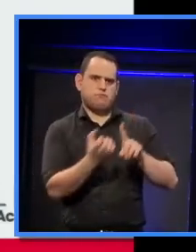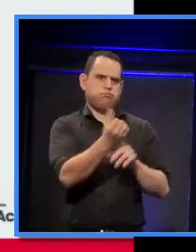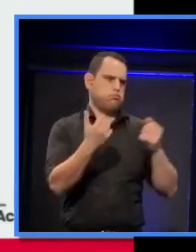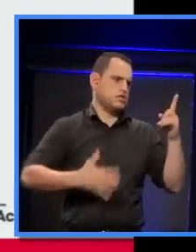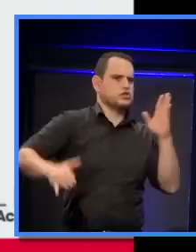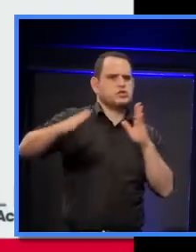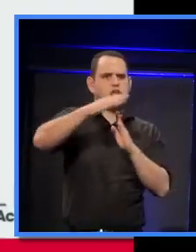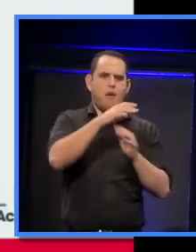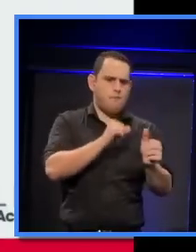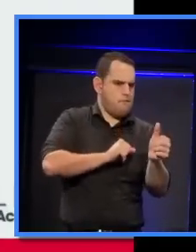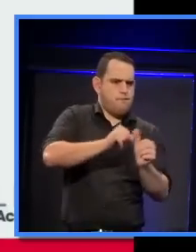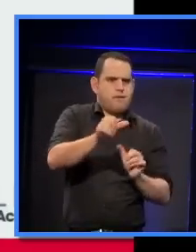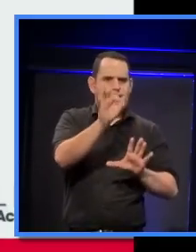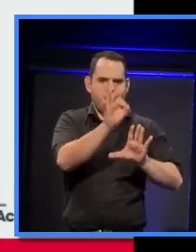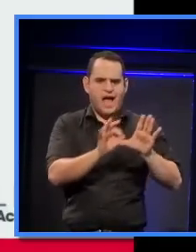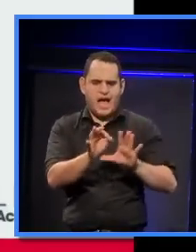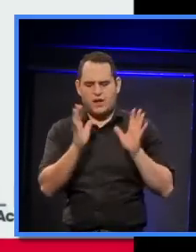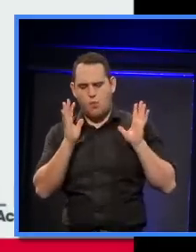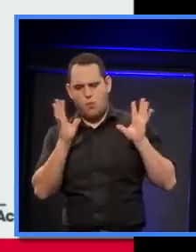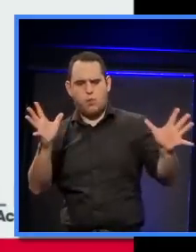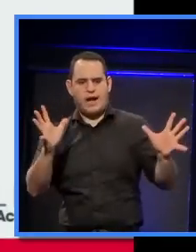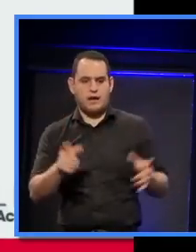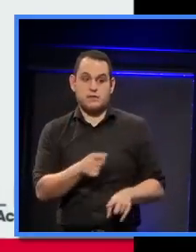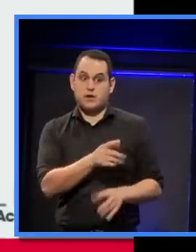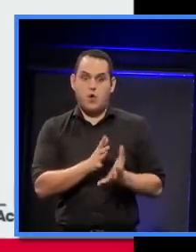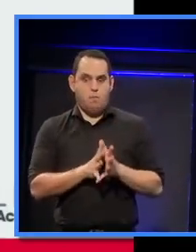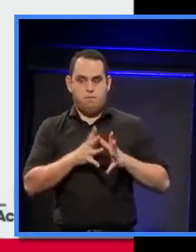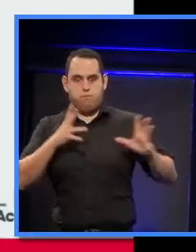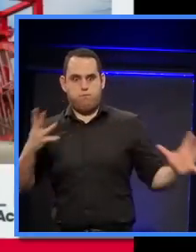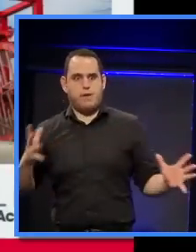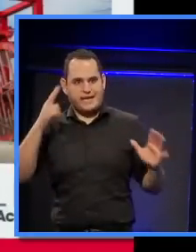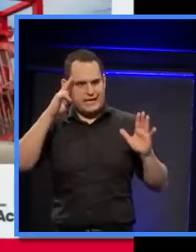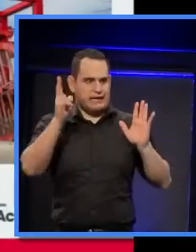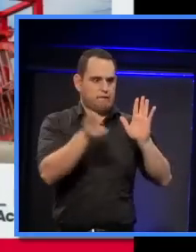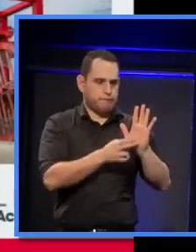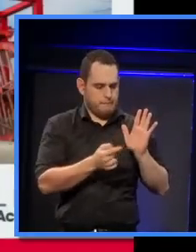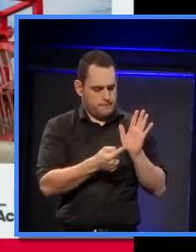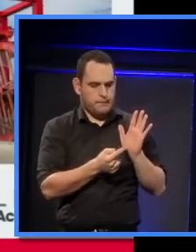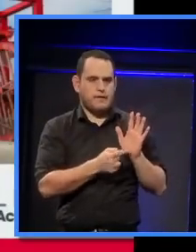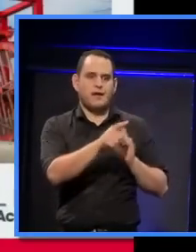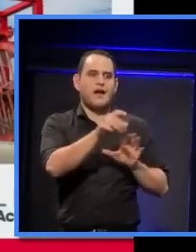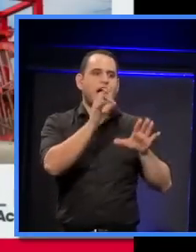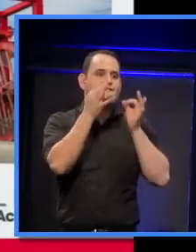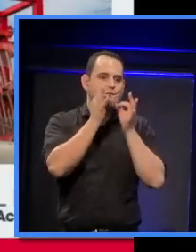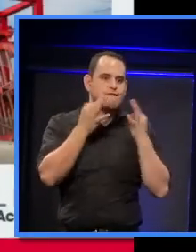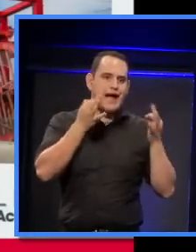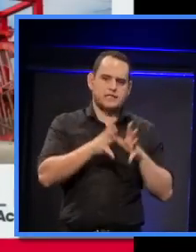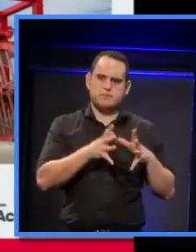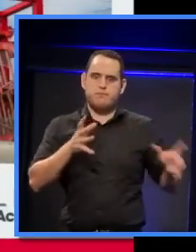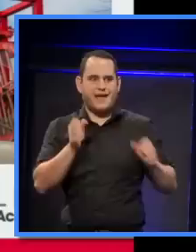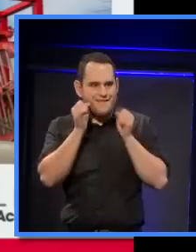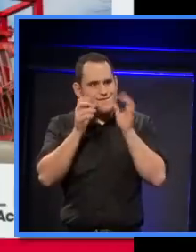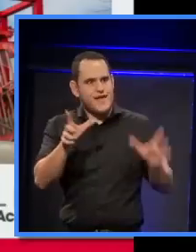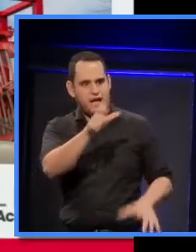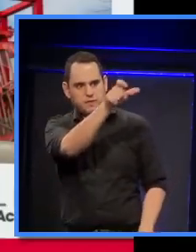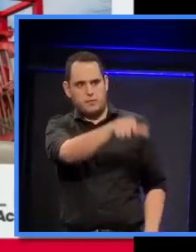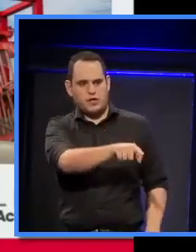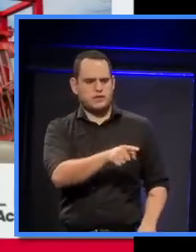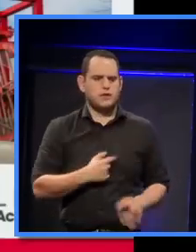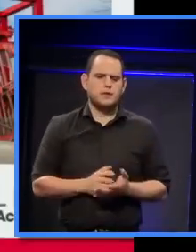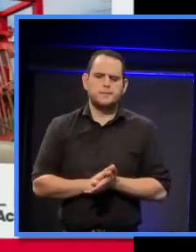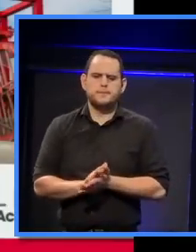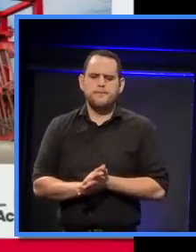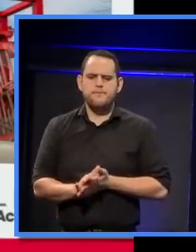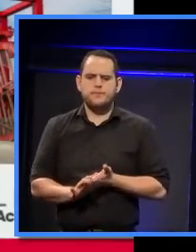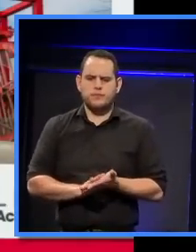those. So he's certainly the biggest name in France. So why did he choose Marshall